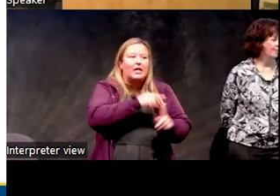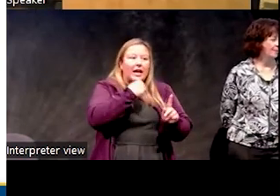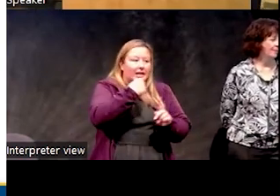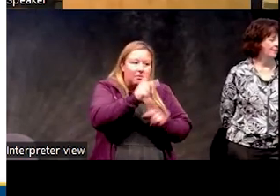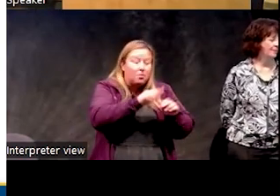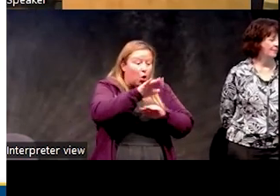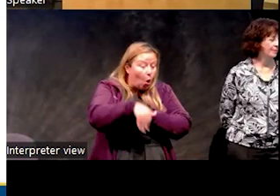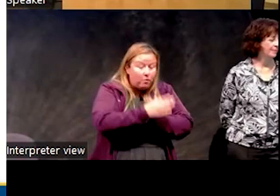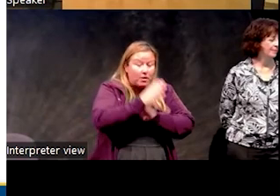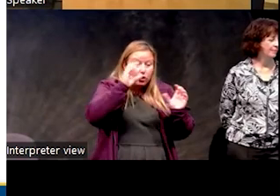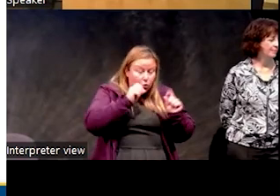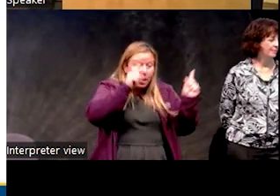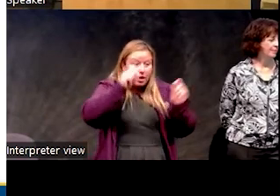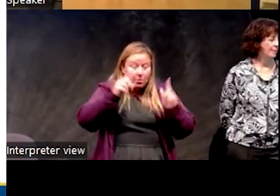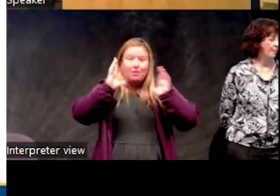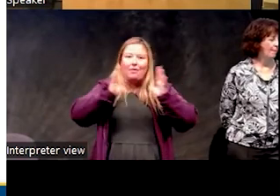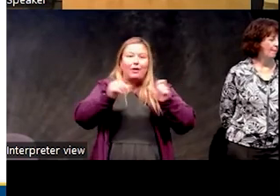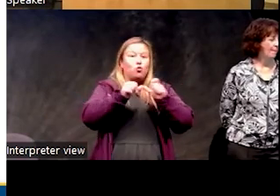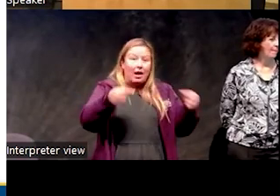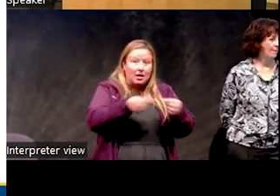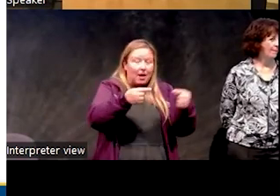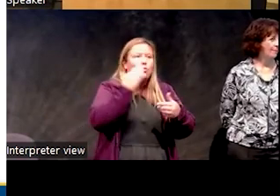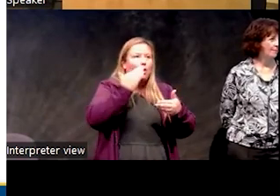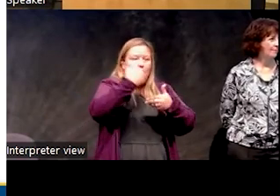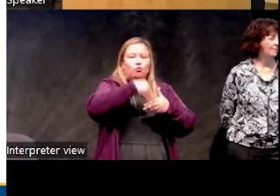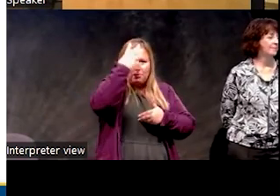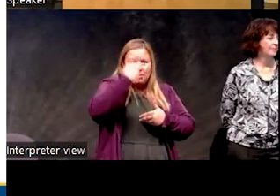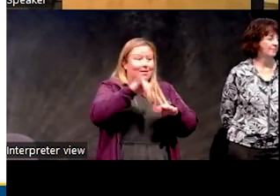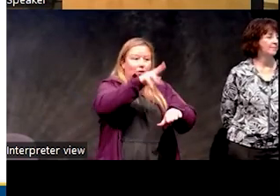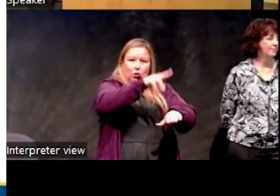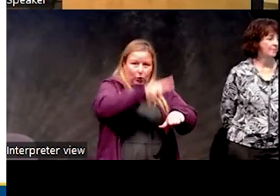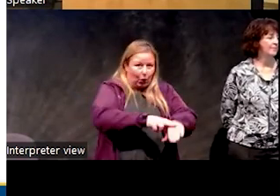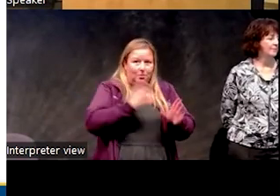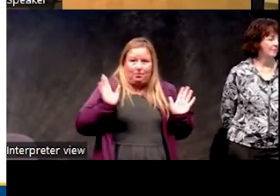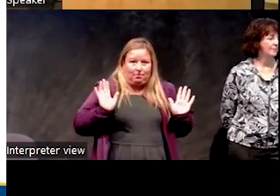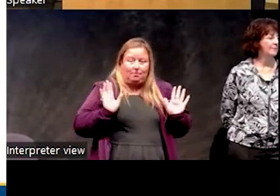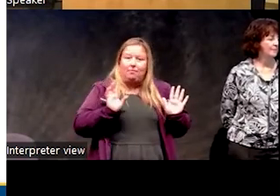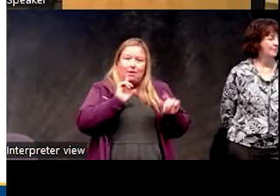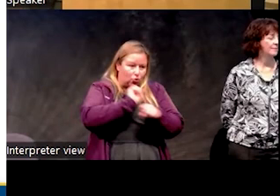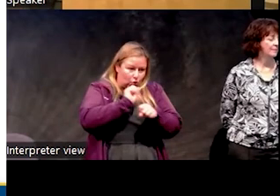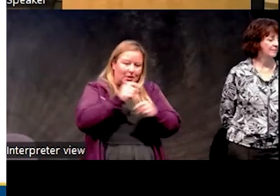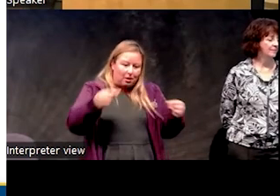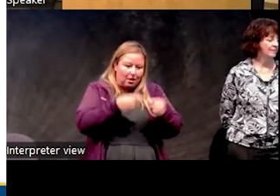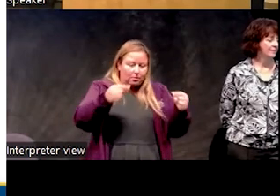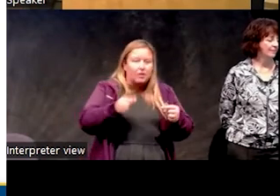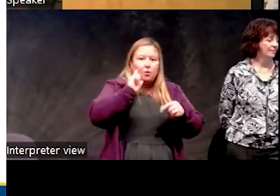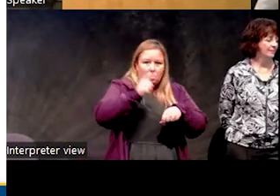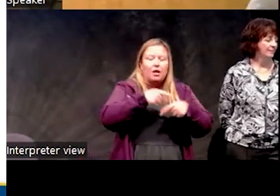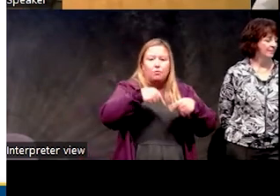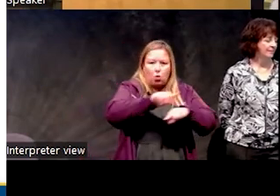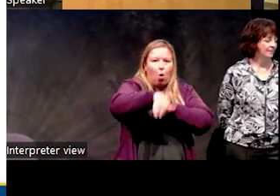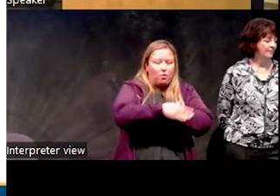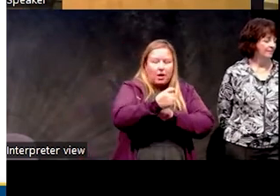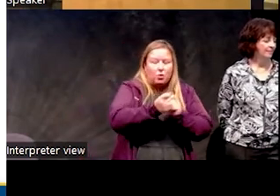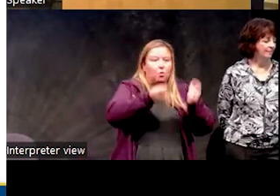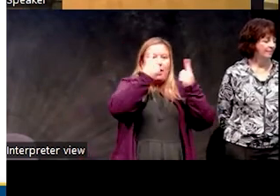during the night. And there are lots of conditions like chronic pain is another one where if you have significant chronic pain, there are going to be times where you wake